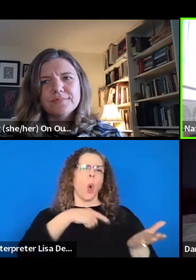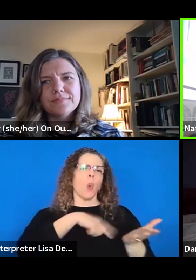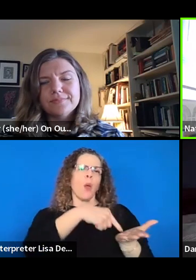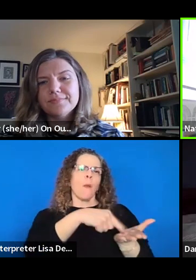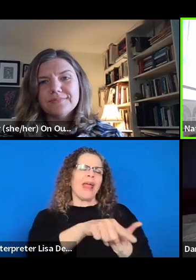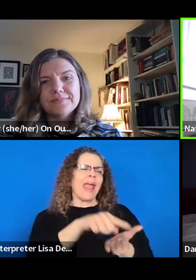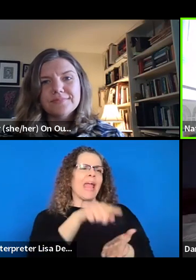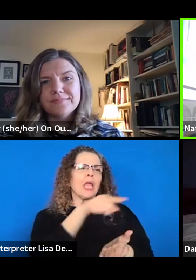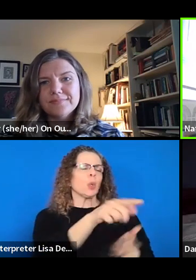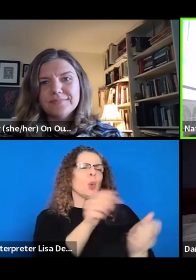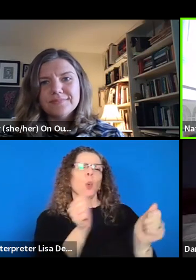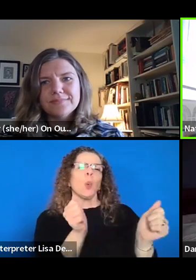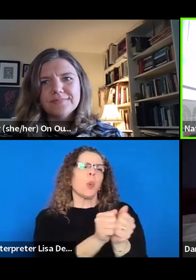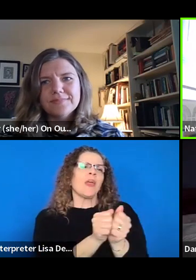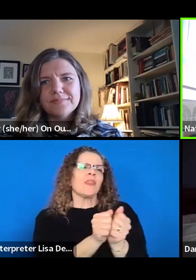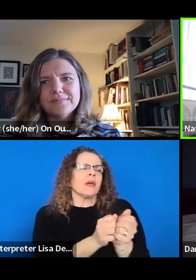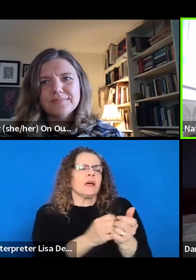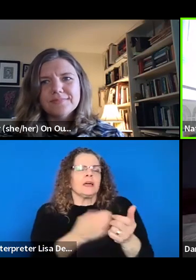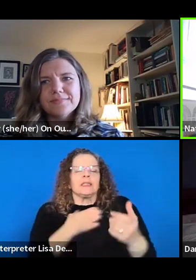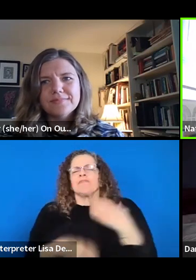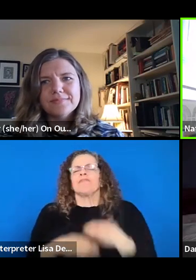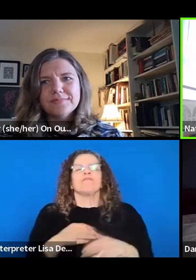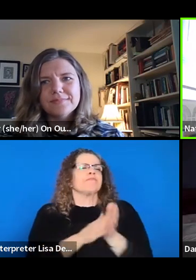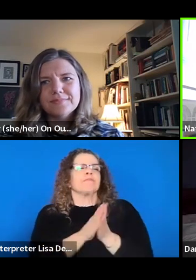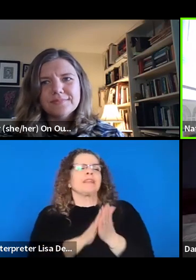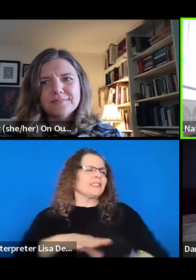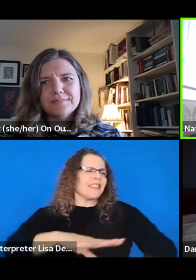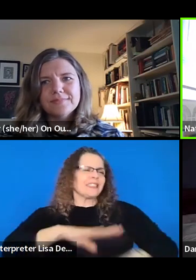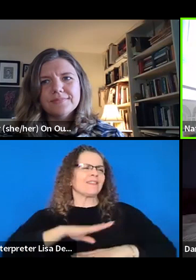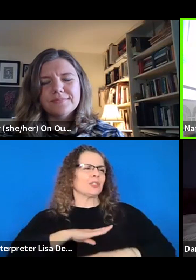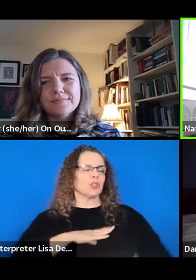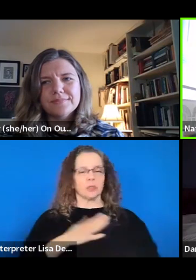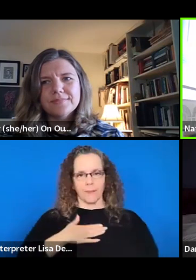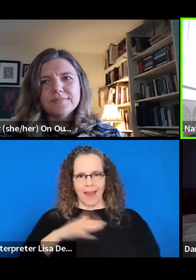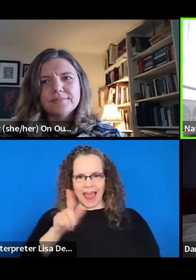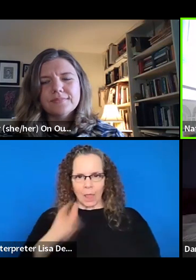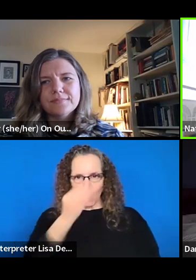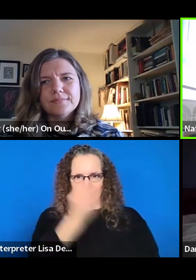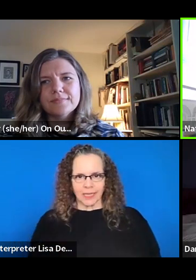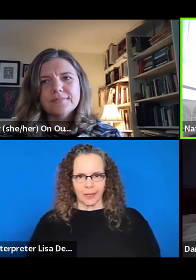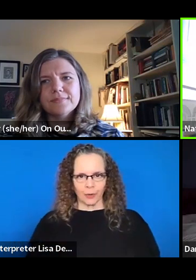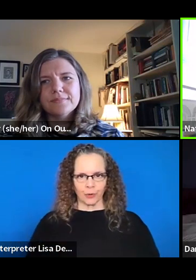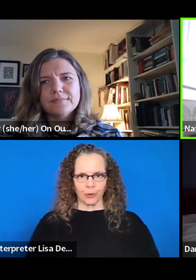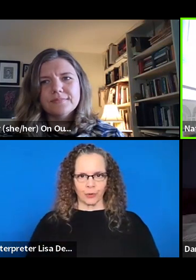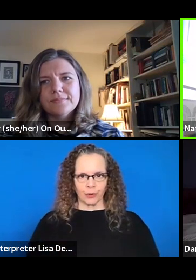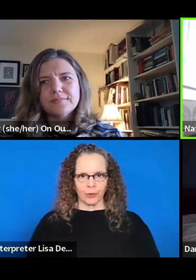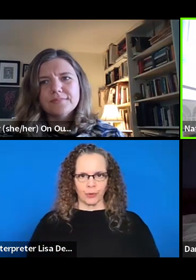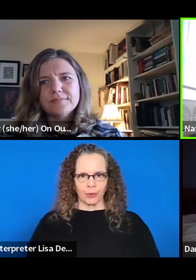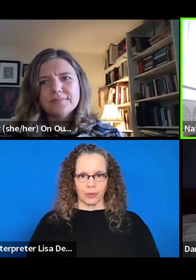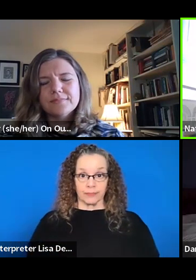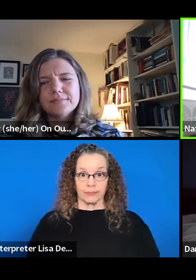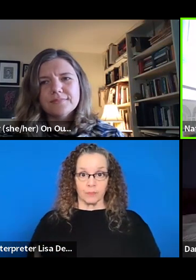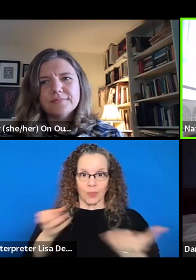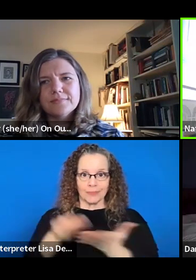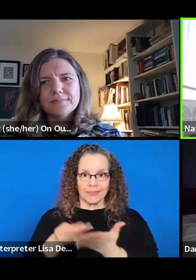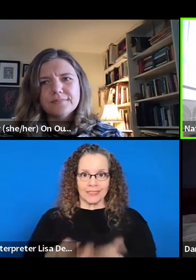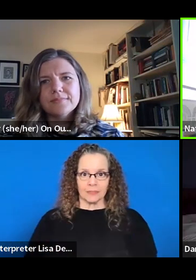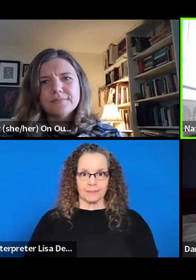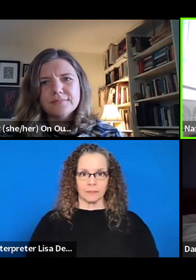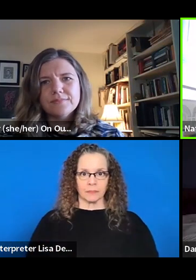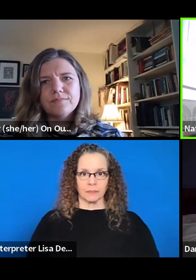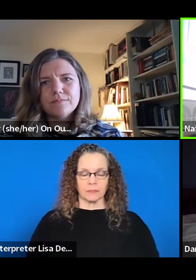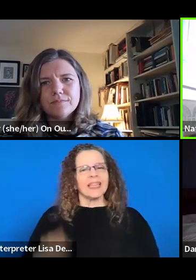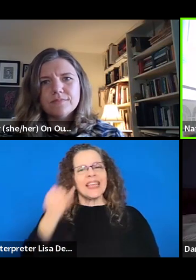and passion. Like my landlord does not care. And so, like, if you can't afford to pay